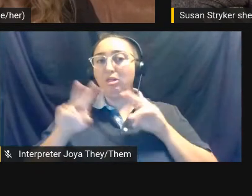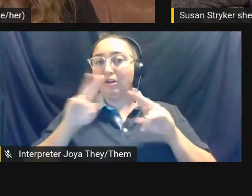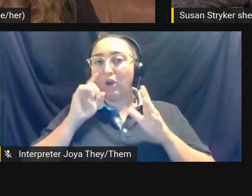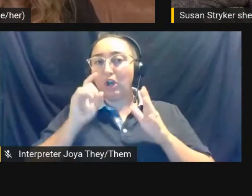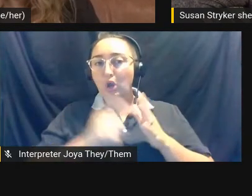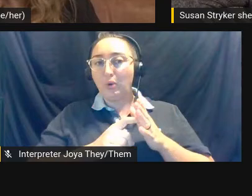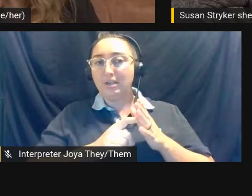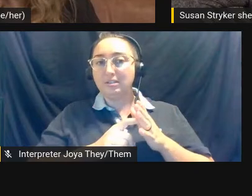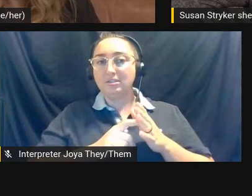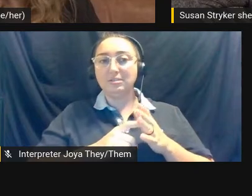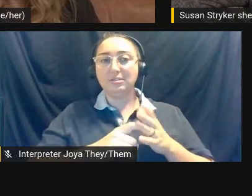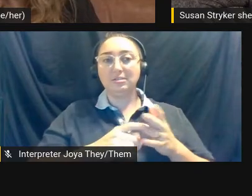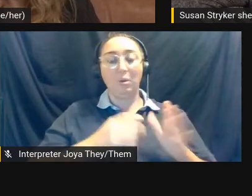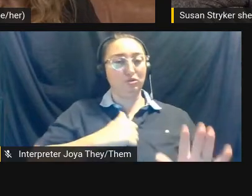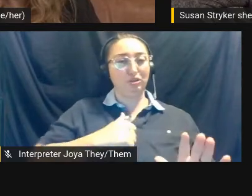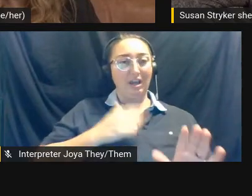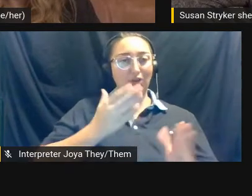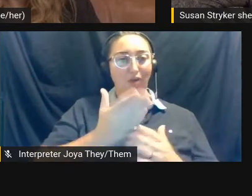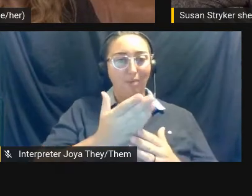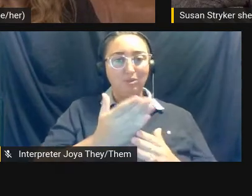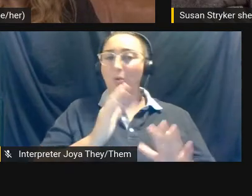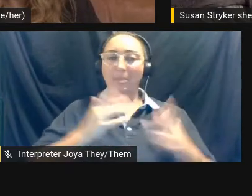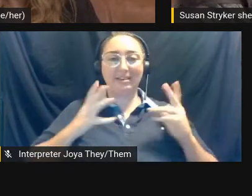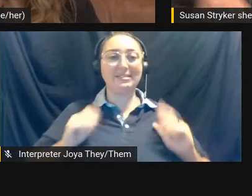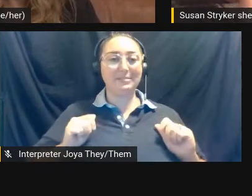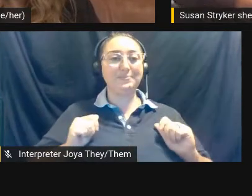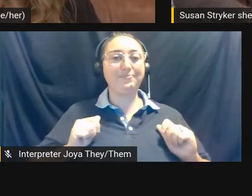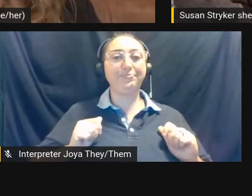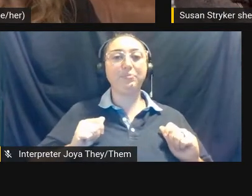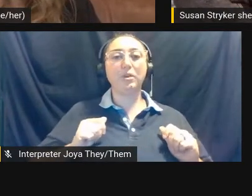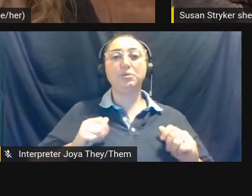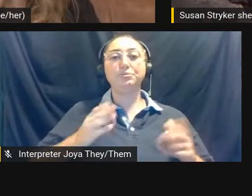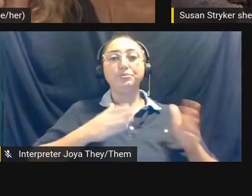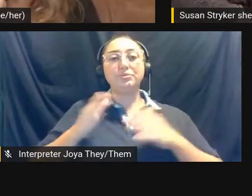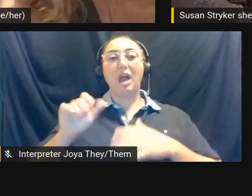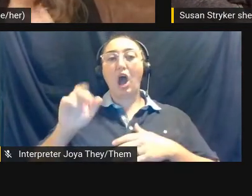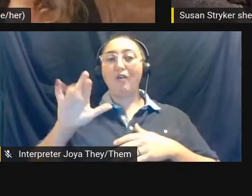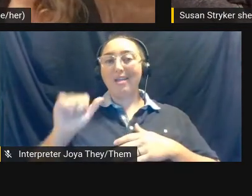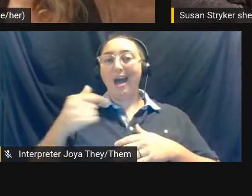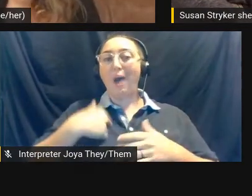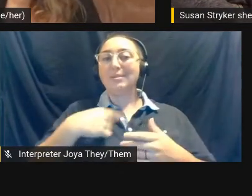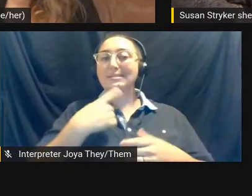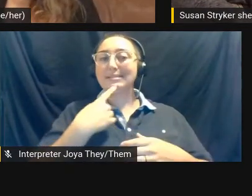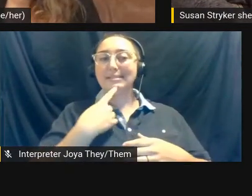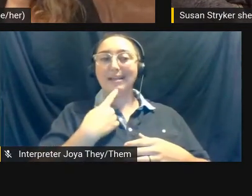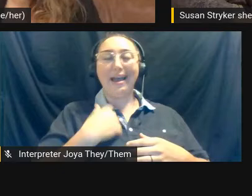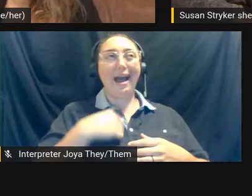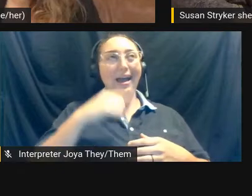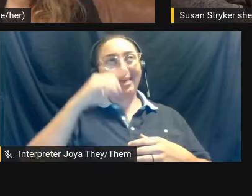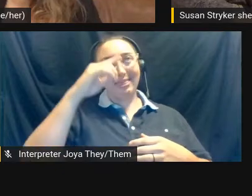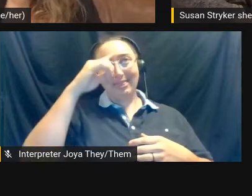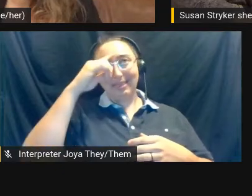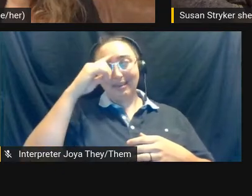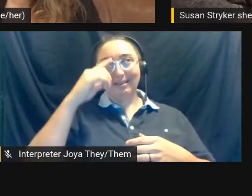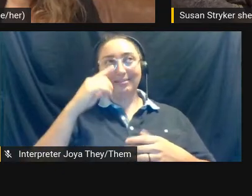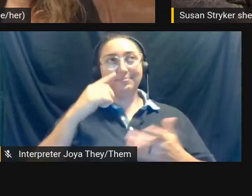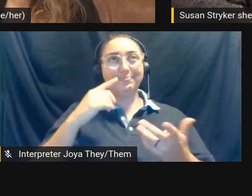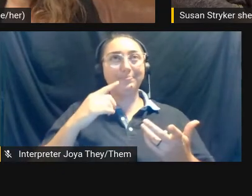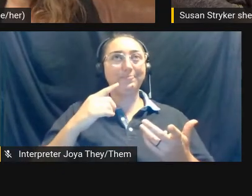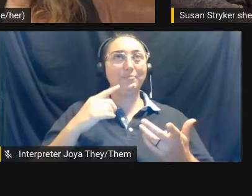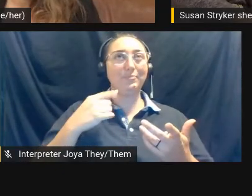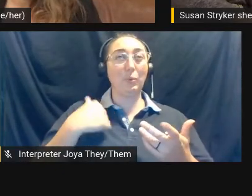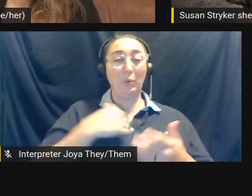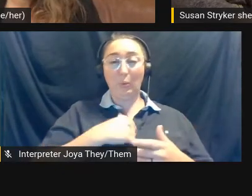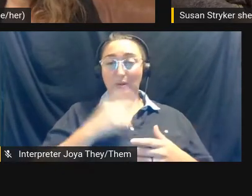okay, I was just, that was it. I was just gonna say, I think the, um, I think the experiencing that we're witnessing,